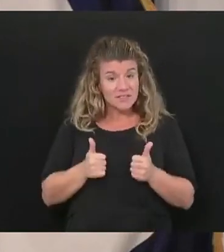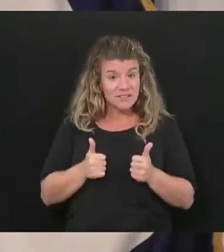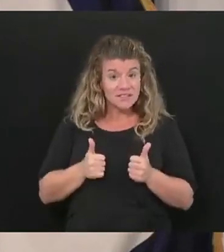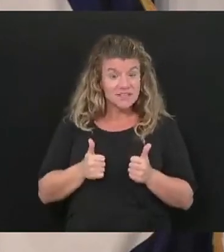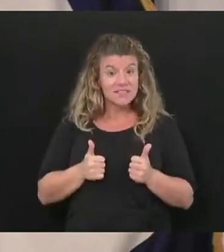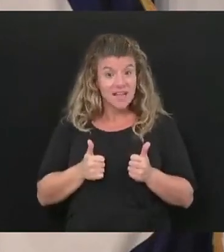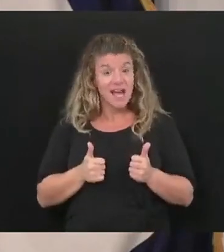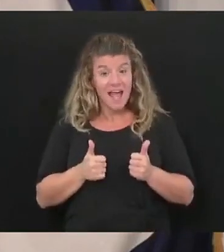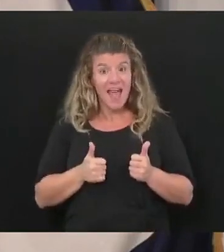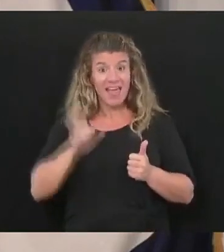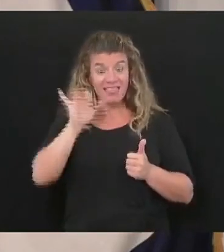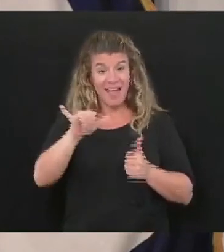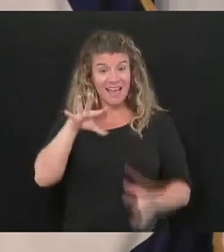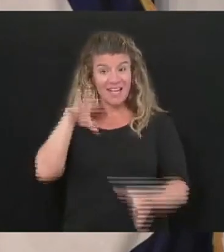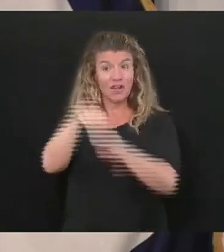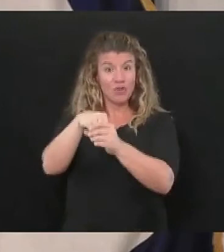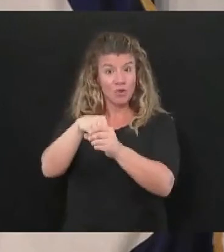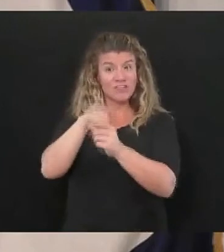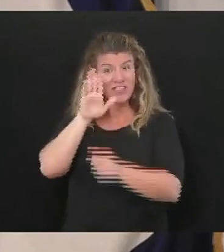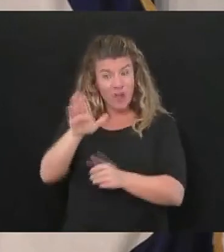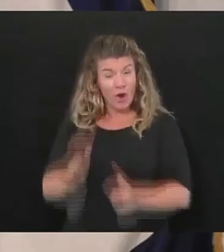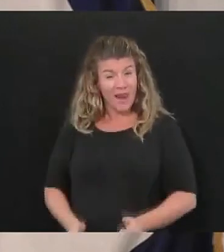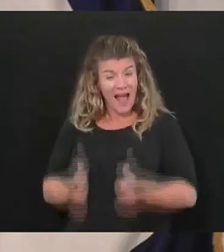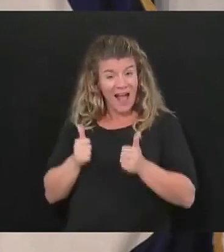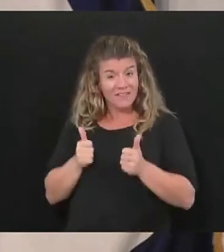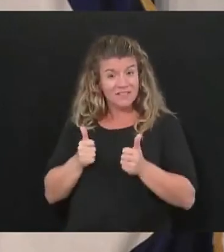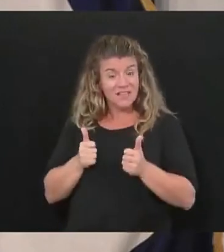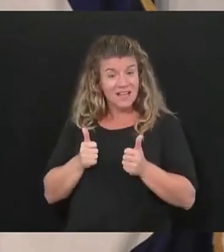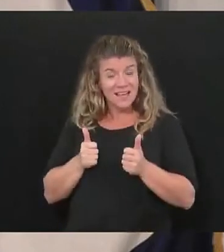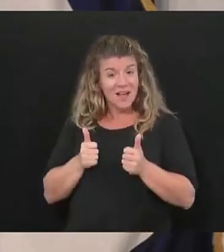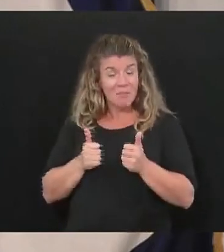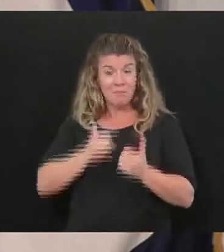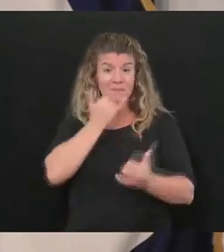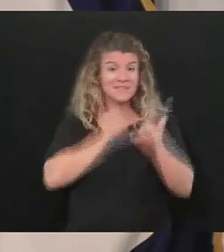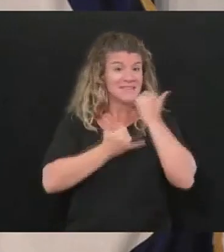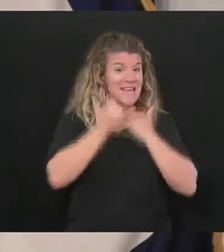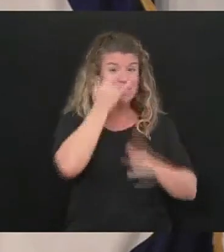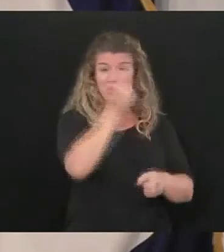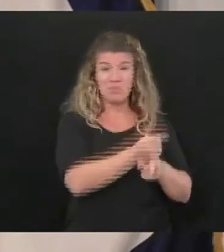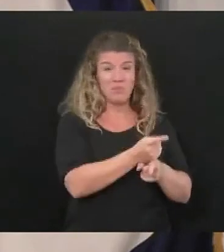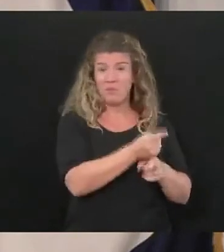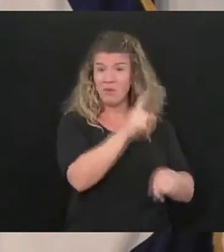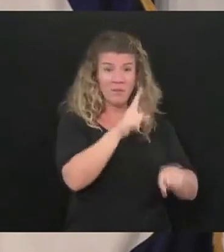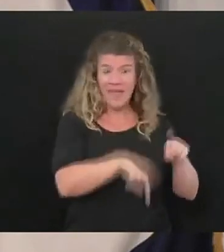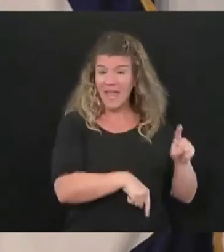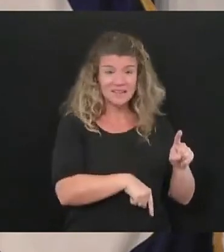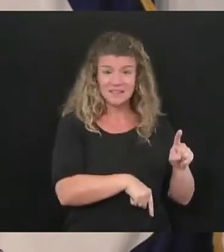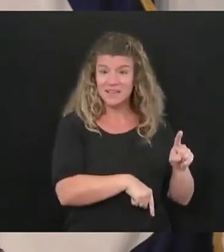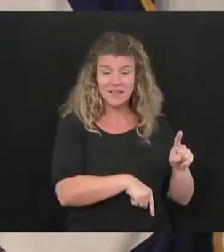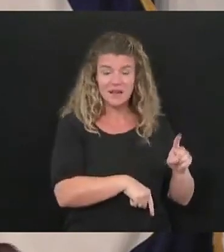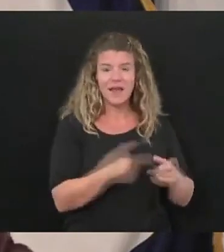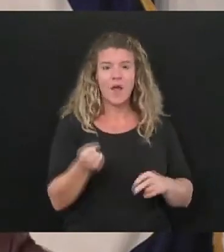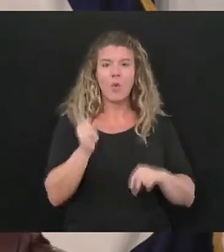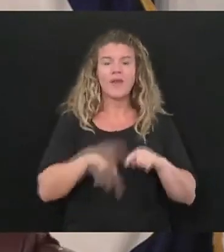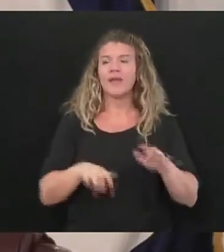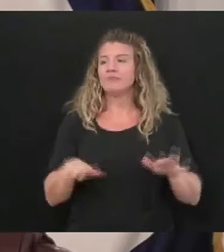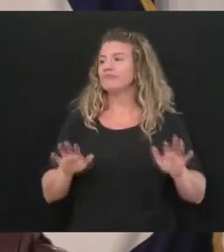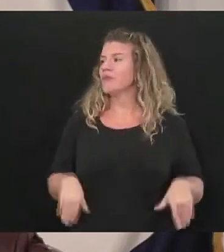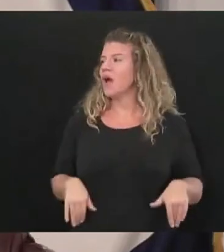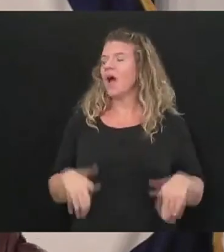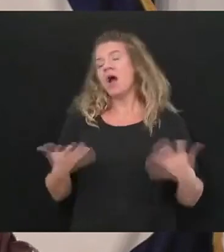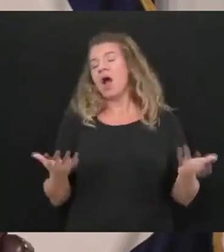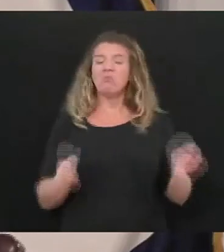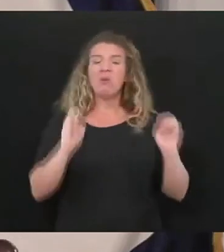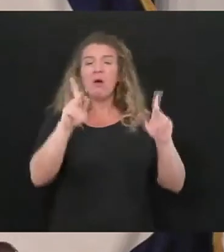we're dealing with their lives we can't make mistakes and we can't just sit by nonchalantly and say well